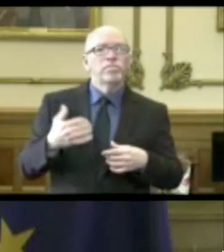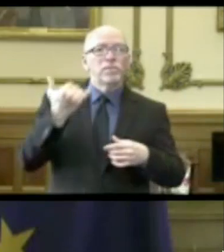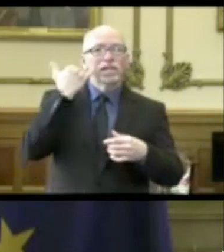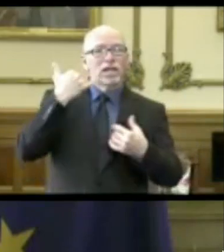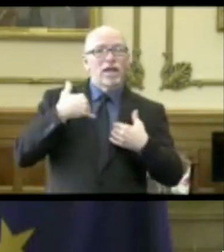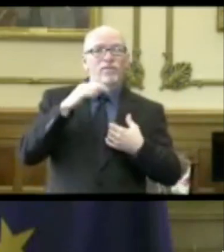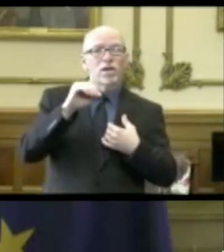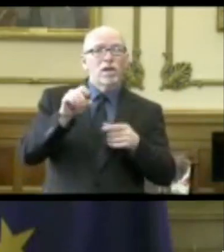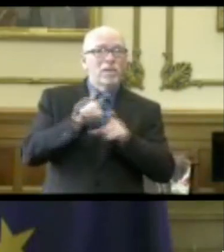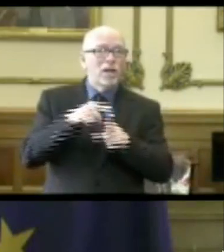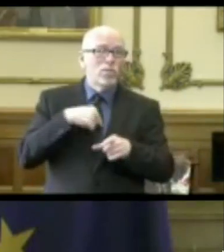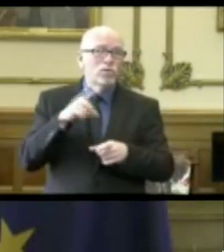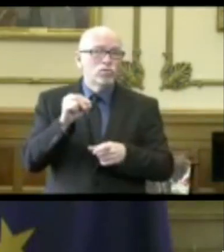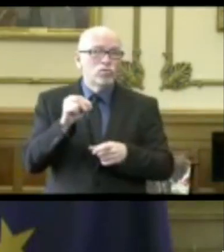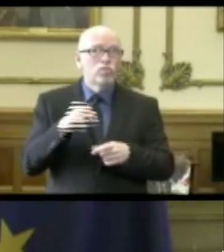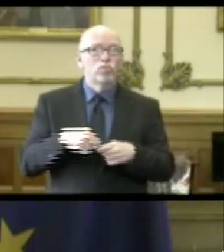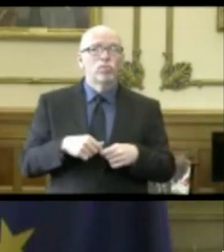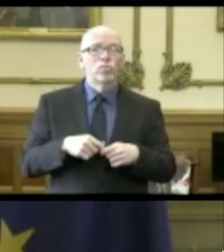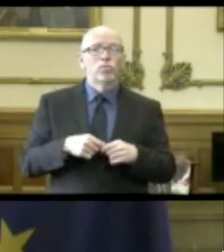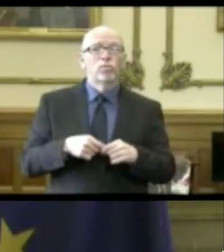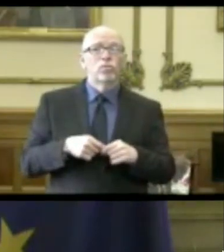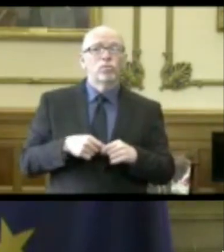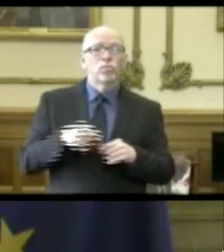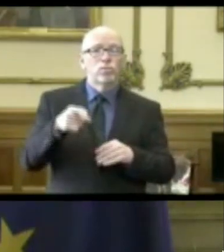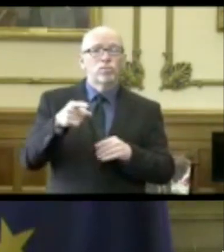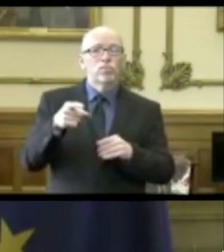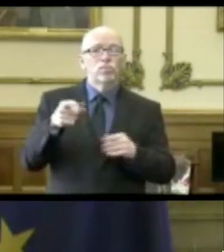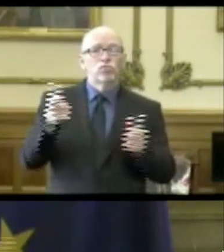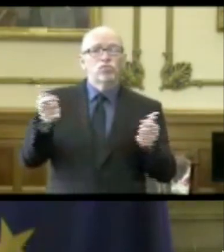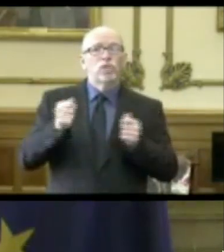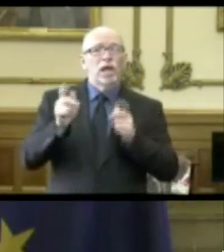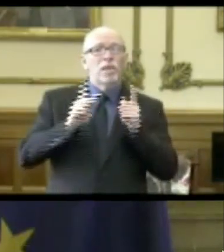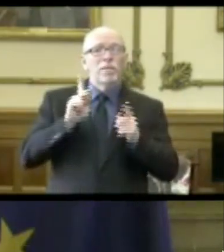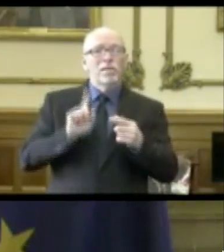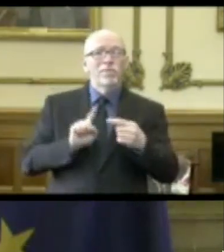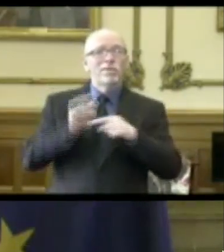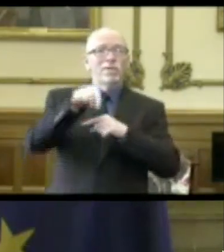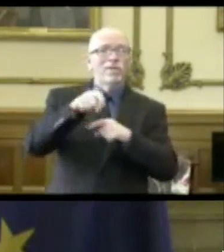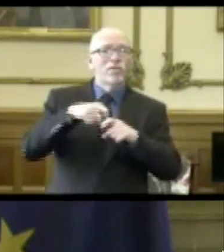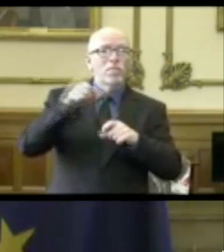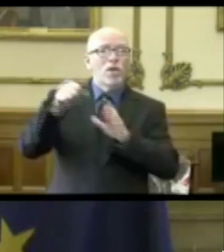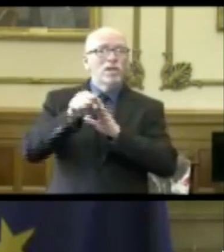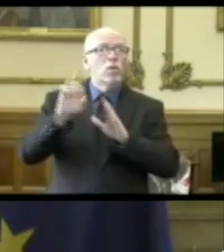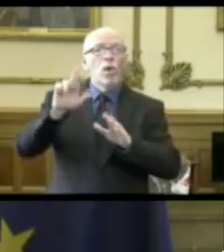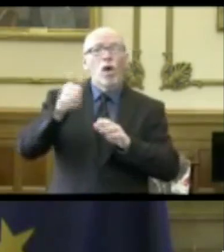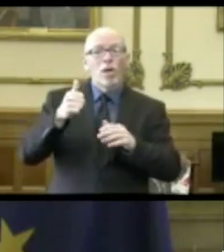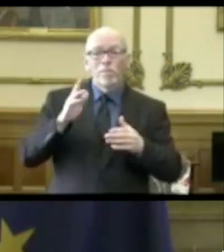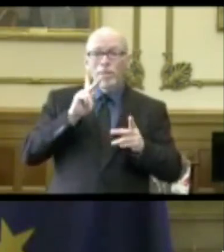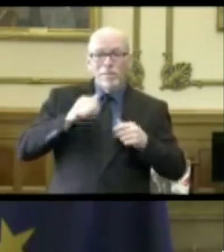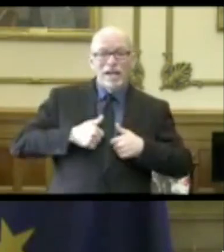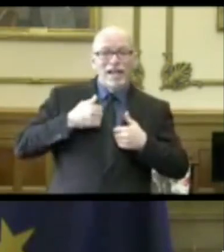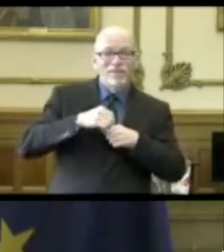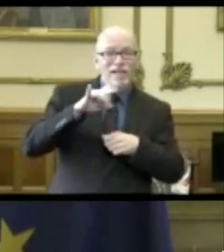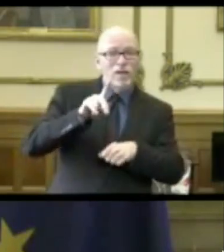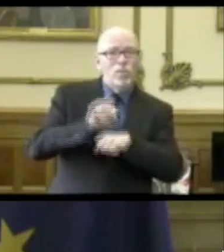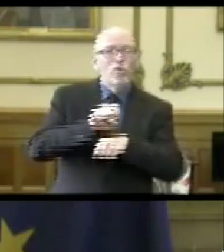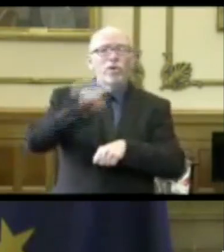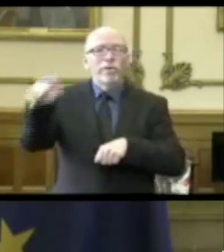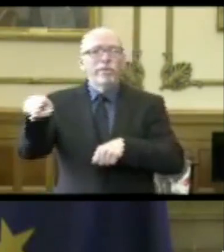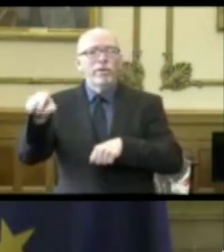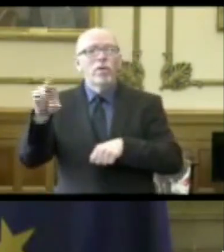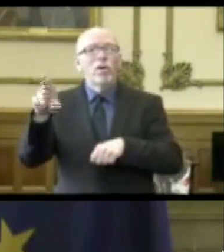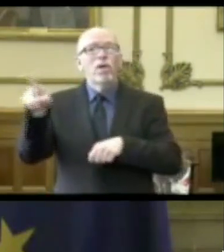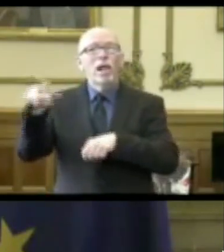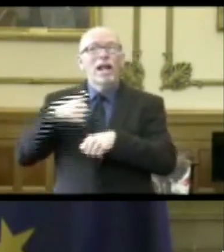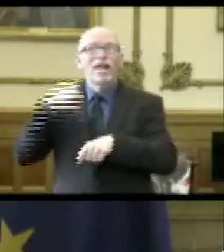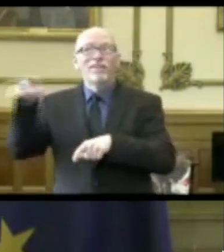companies like we do that are attracting folks in and out, whether they live or work or play